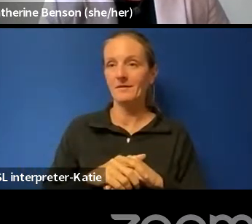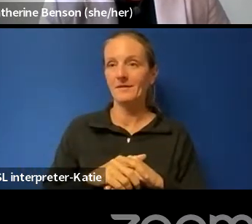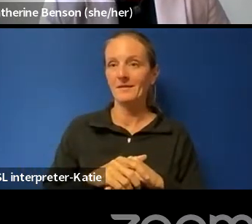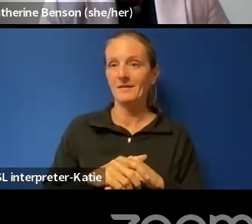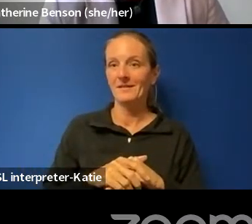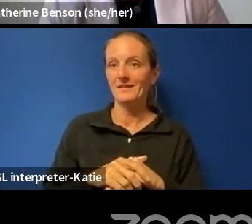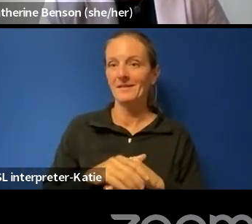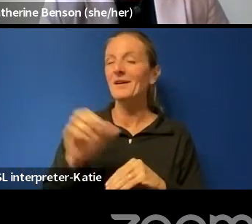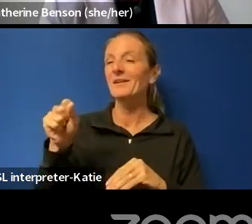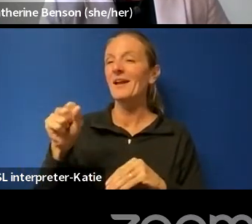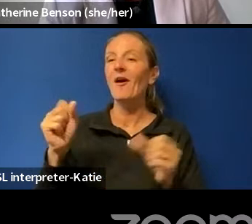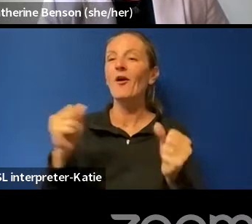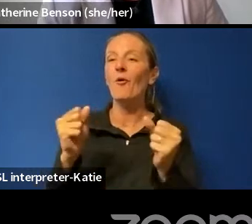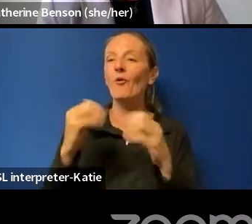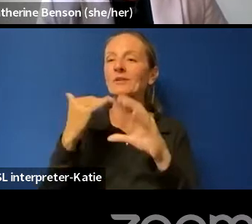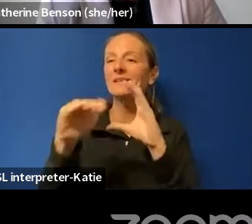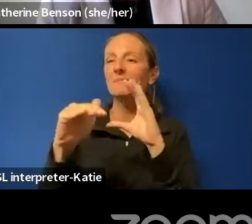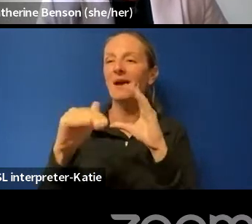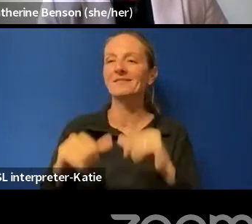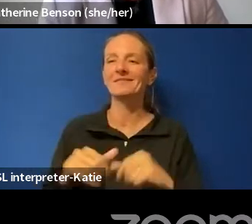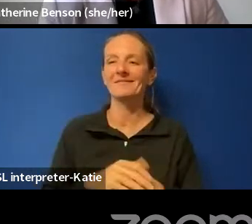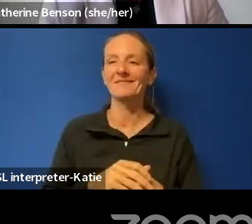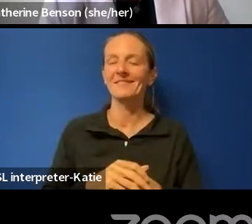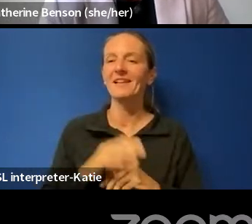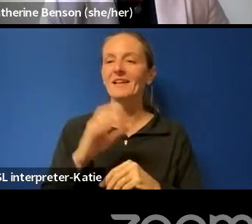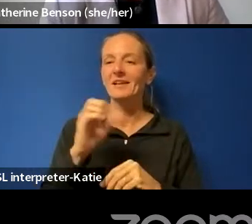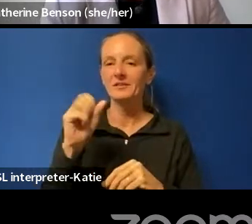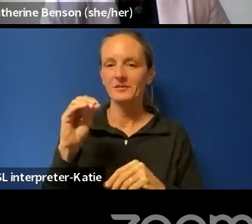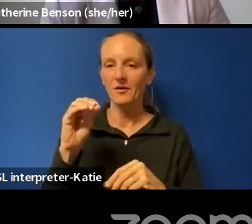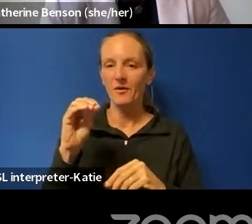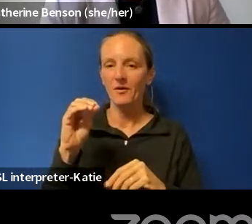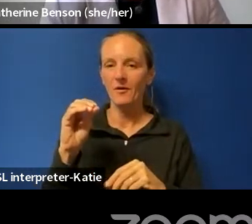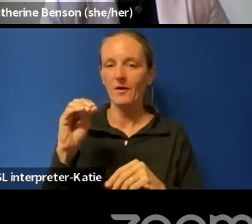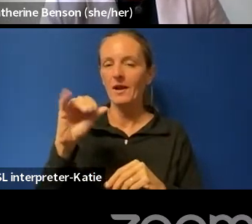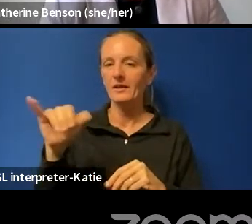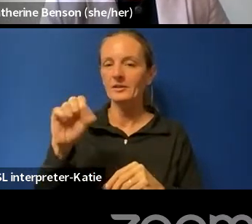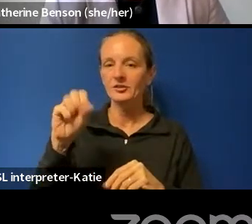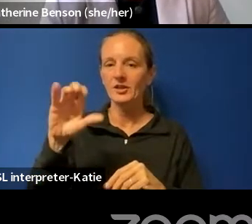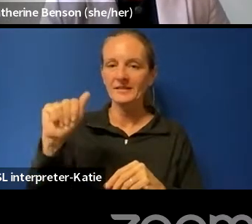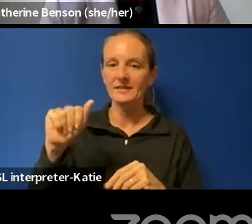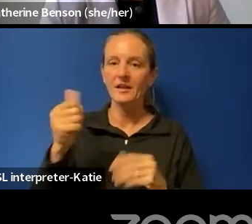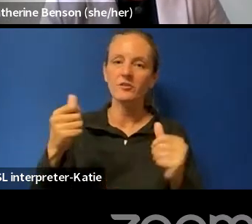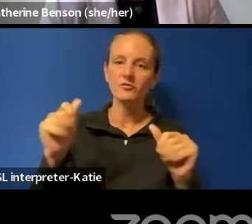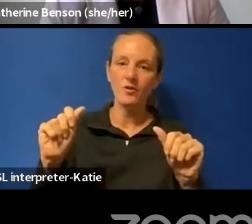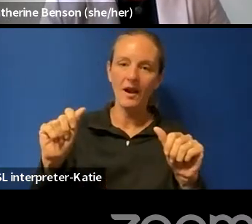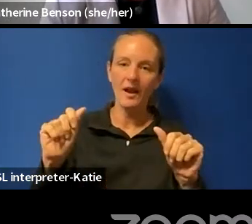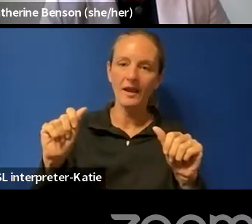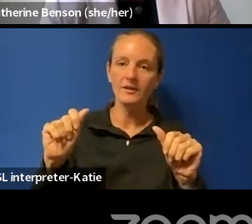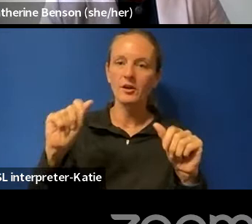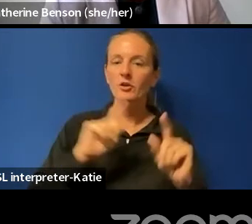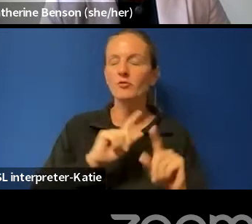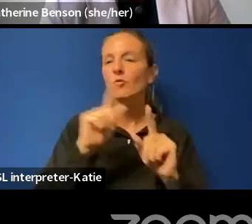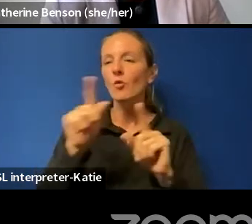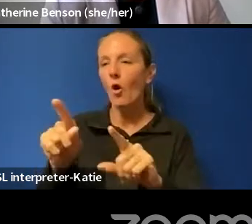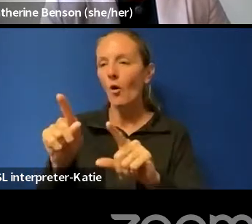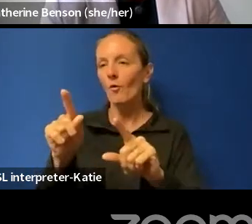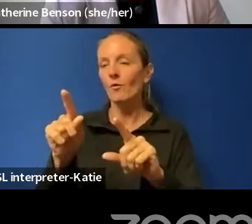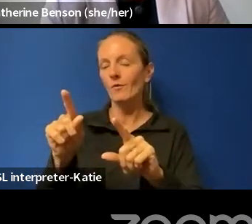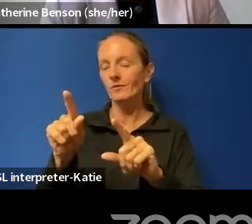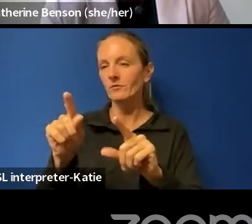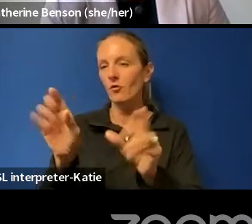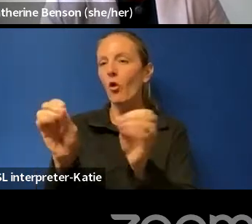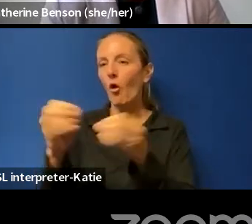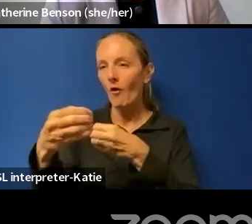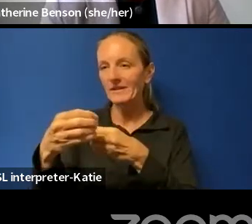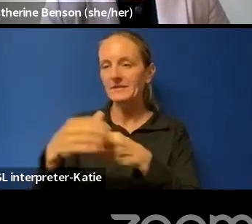cold email. Uh, uh, uh, uh, and Jessica and I eventually tried to go down to the office in May of 2021, uh, which was an